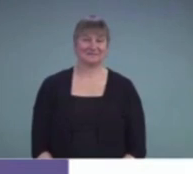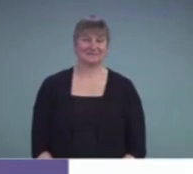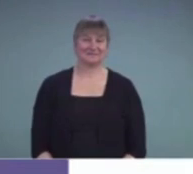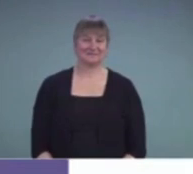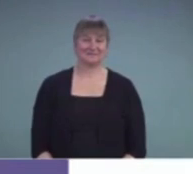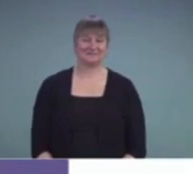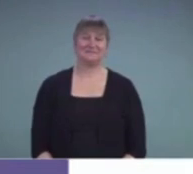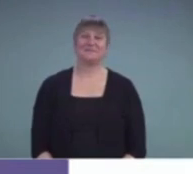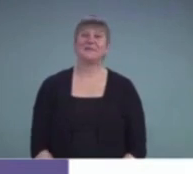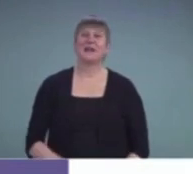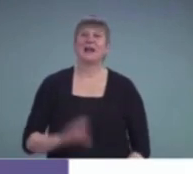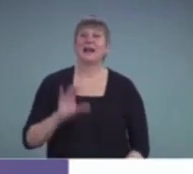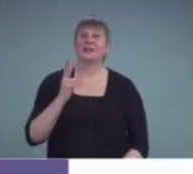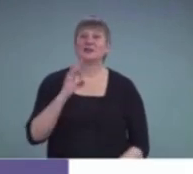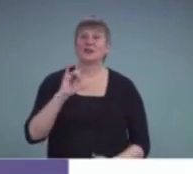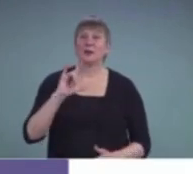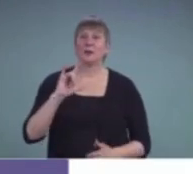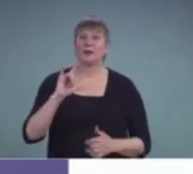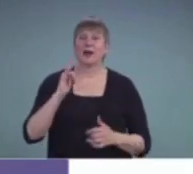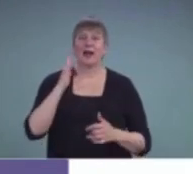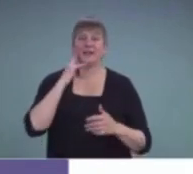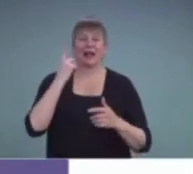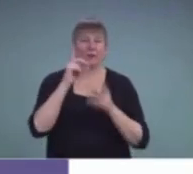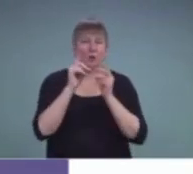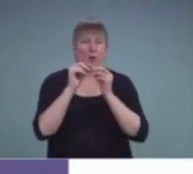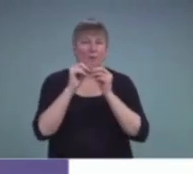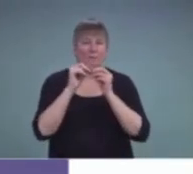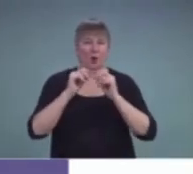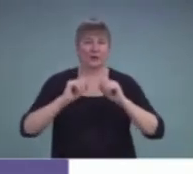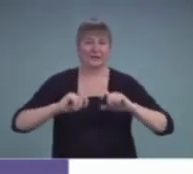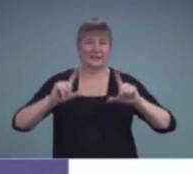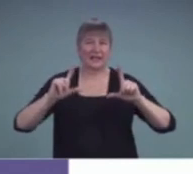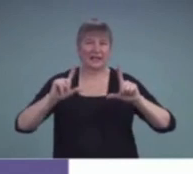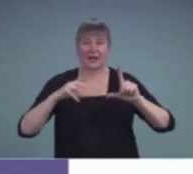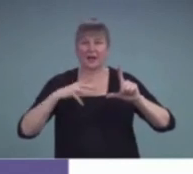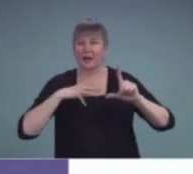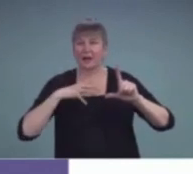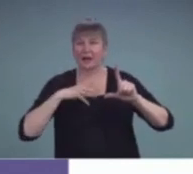While you're doing that, I think I have one more slide if anybody is interested.